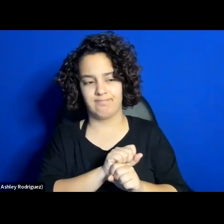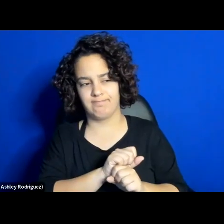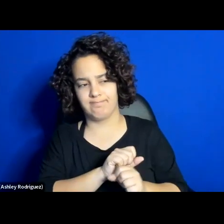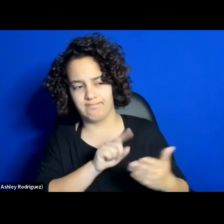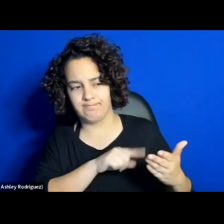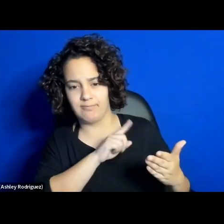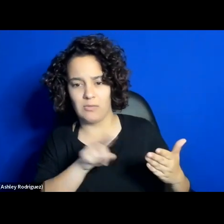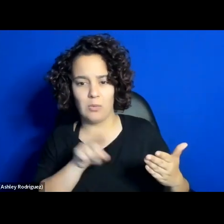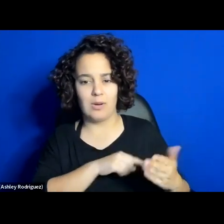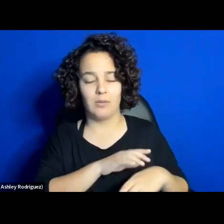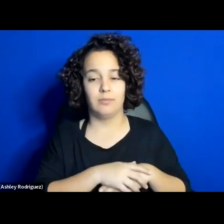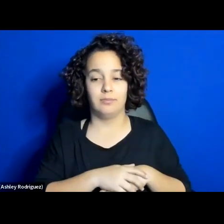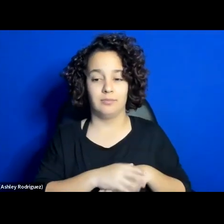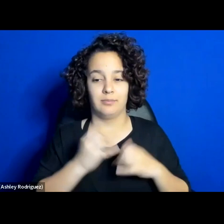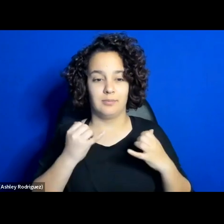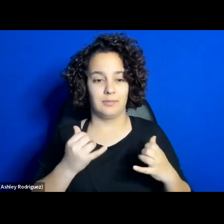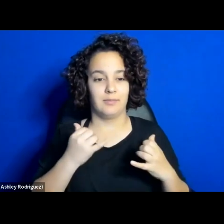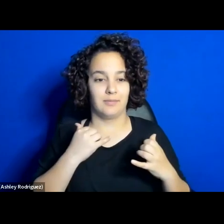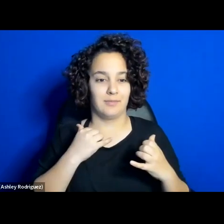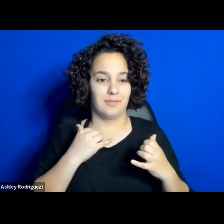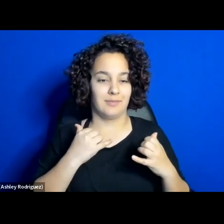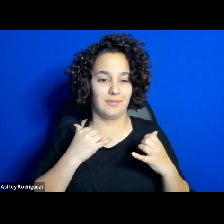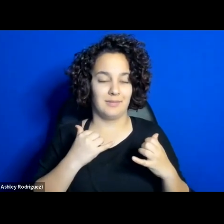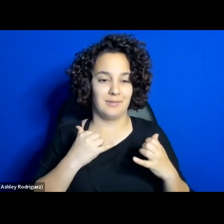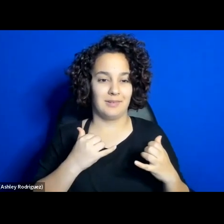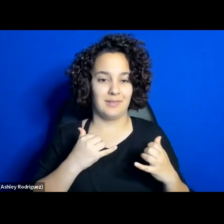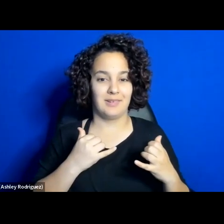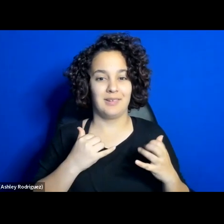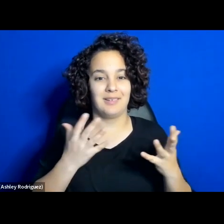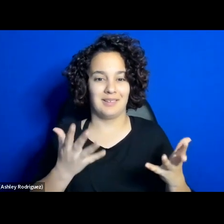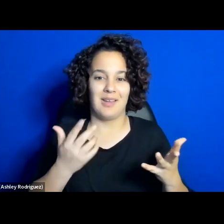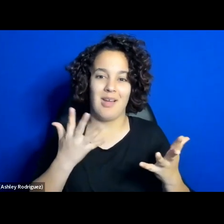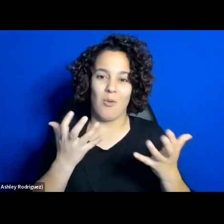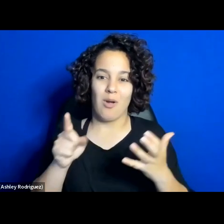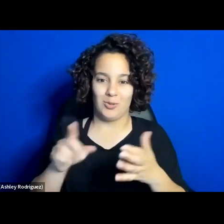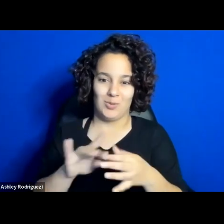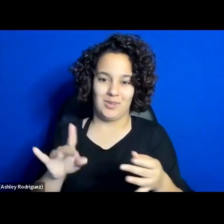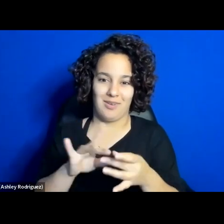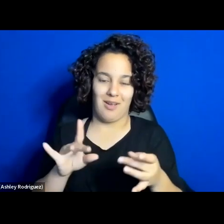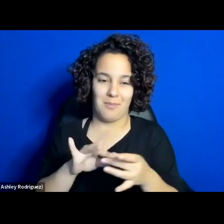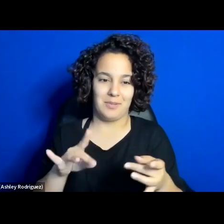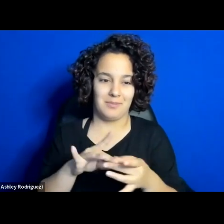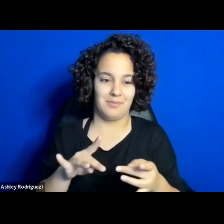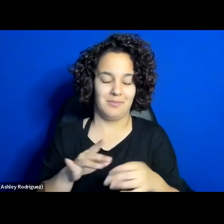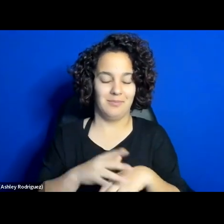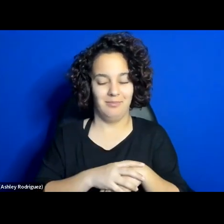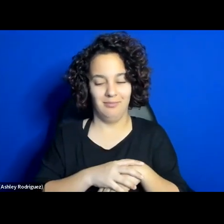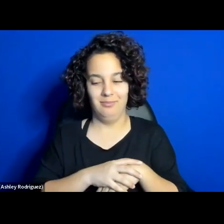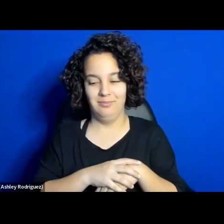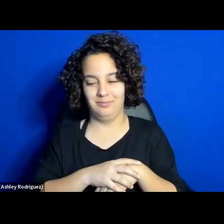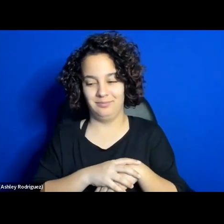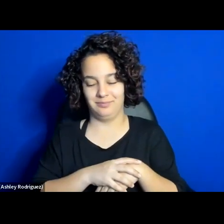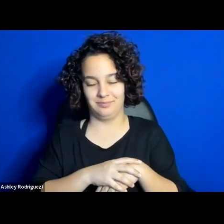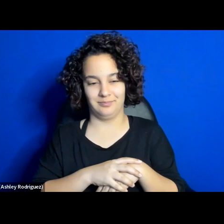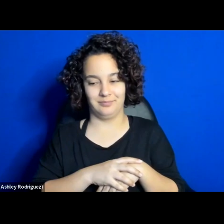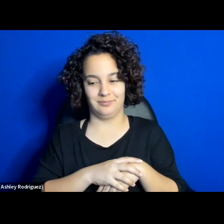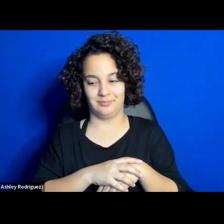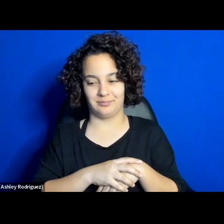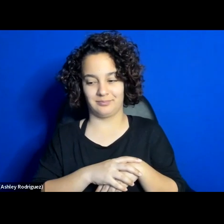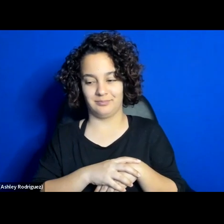now I want Akhevan to comment on that, both the space and also the,